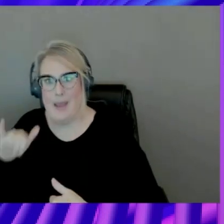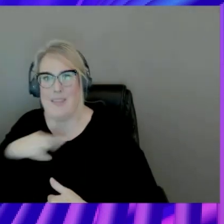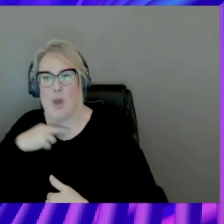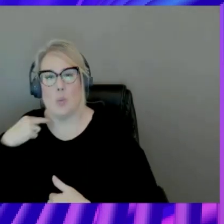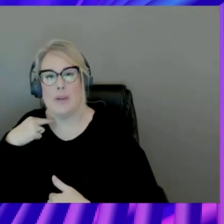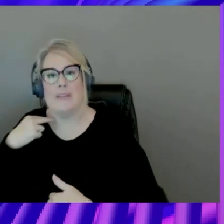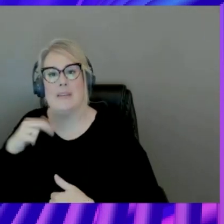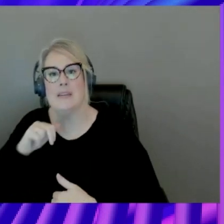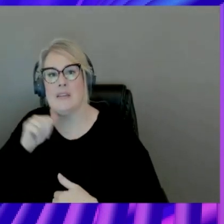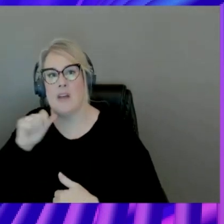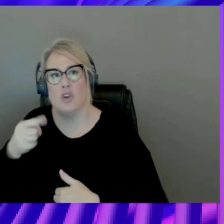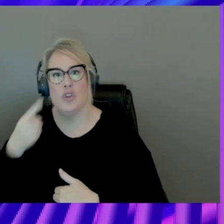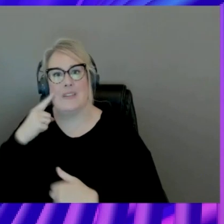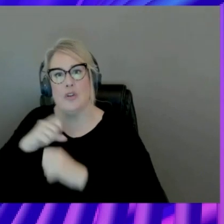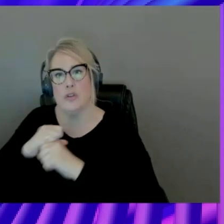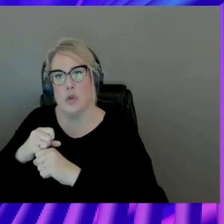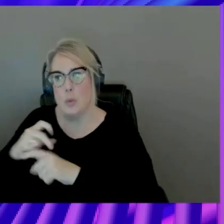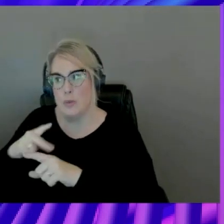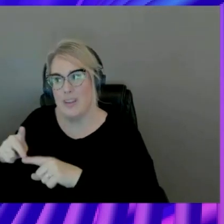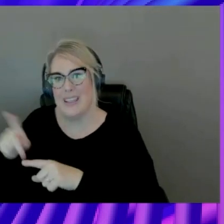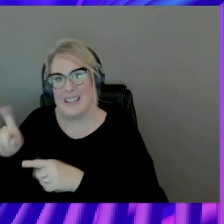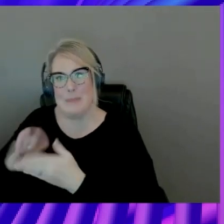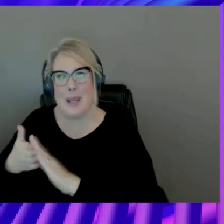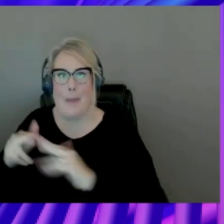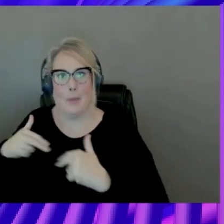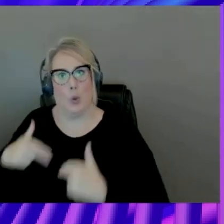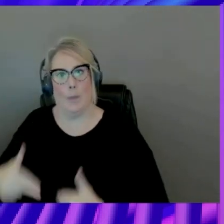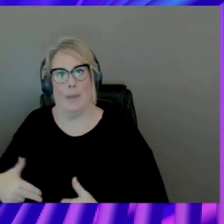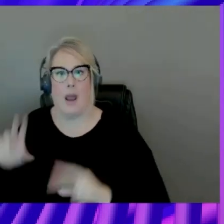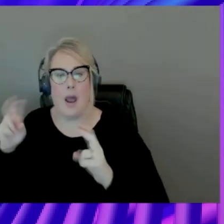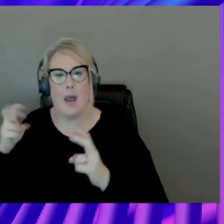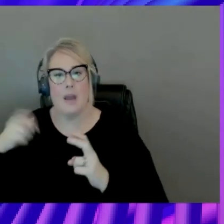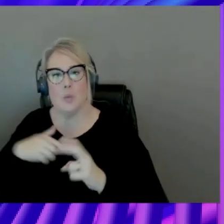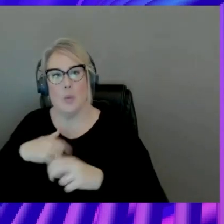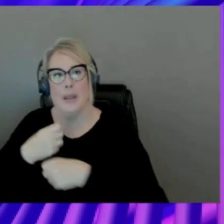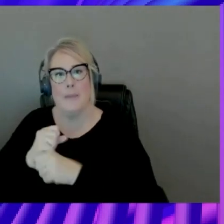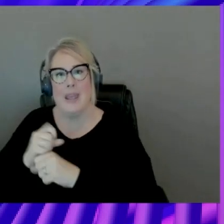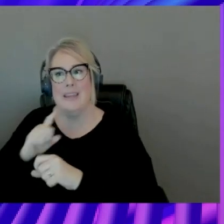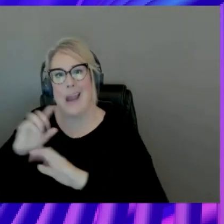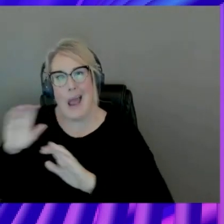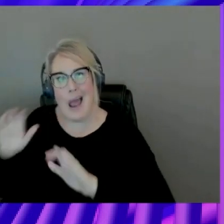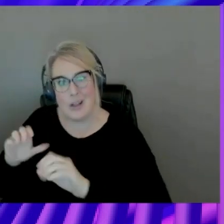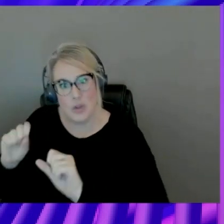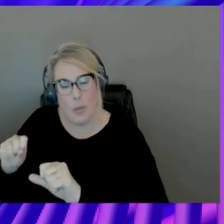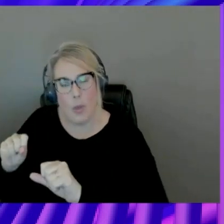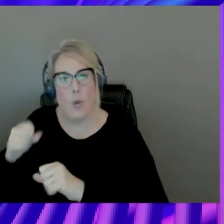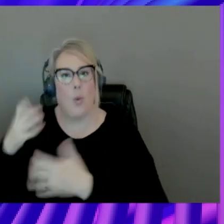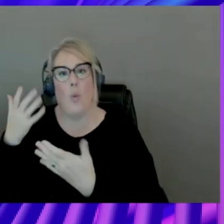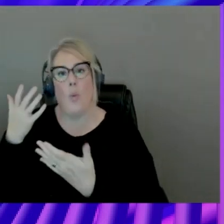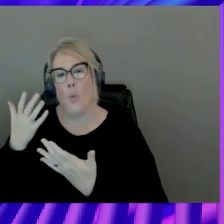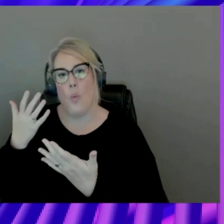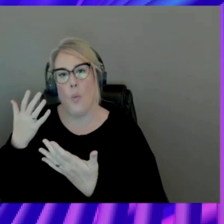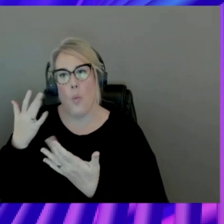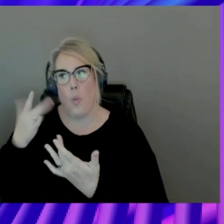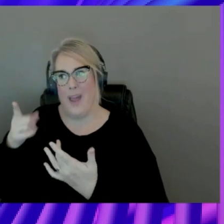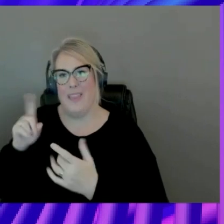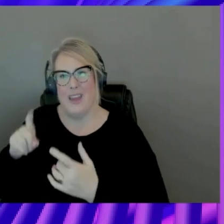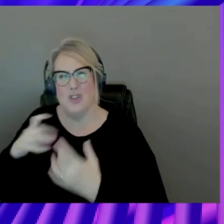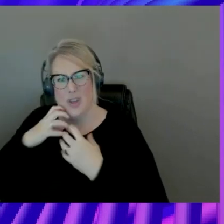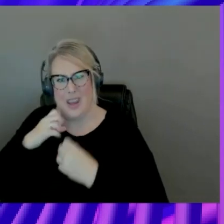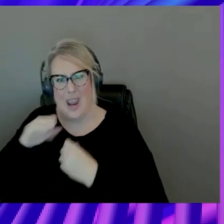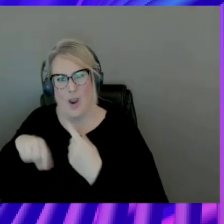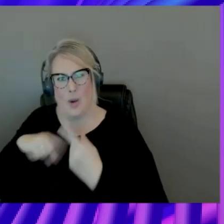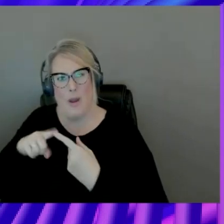professionals. It's humanized. And we make it actionable. So, we show them what happened, why they should care, basically. Here is